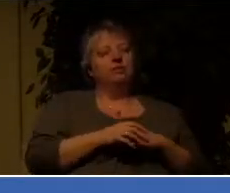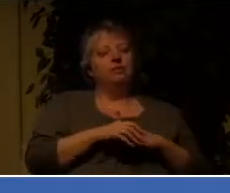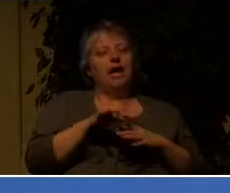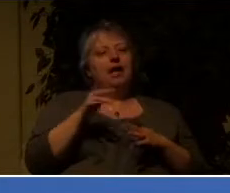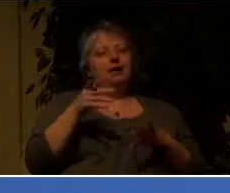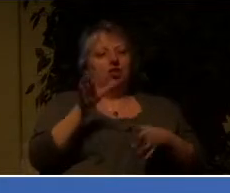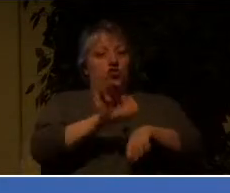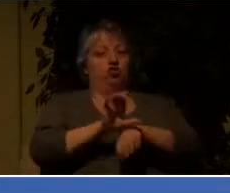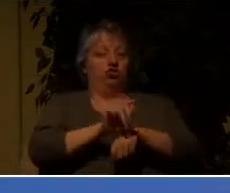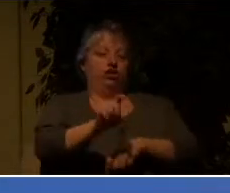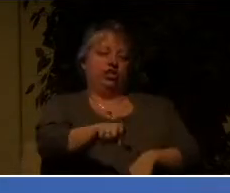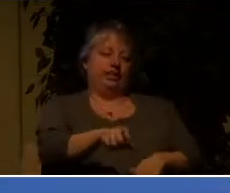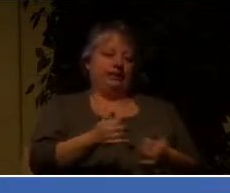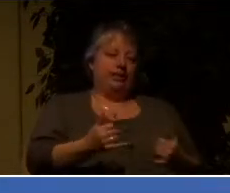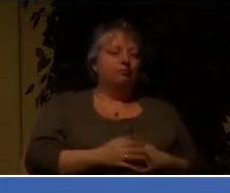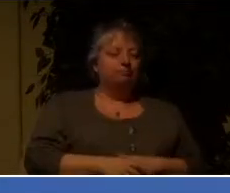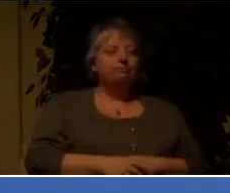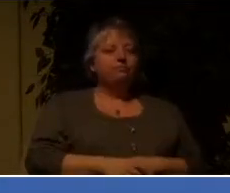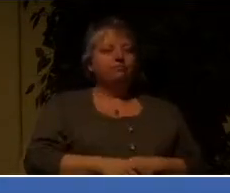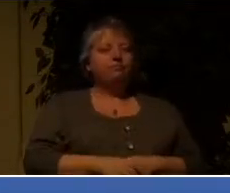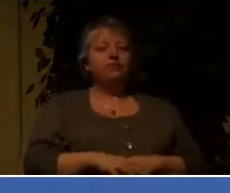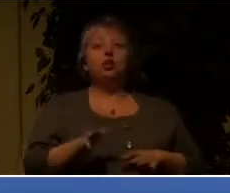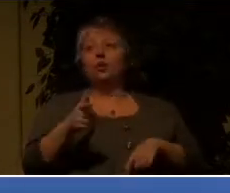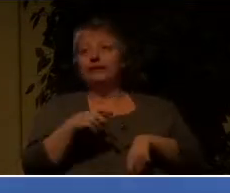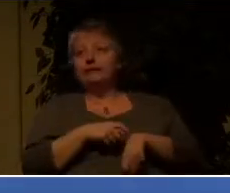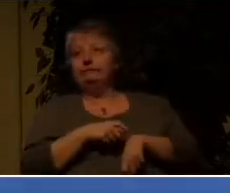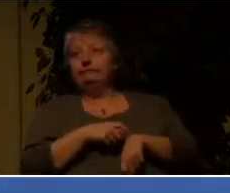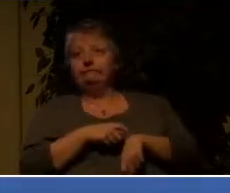mindful of the time. Let me just,